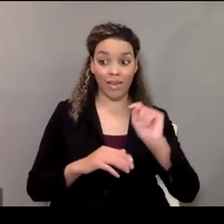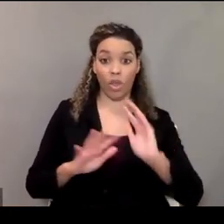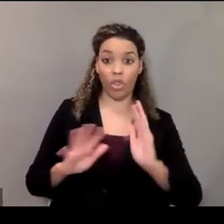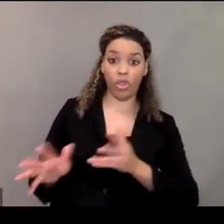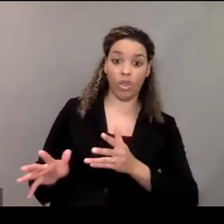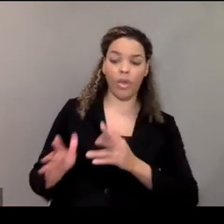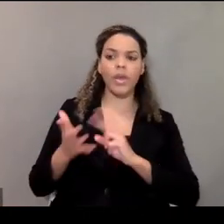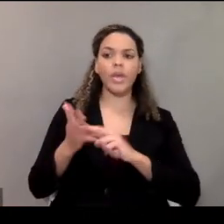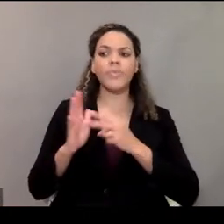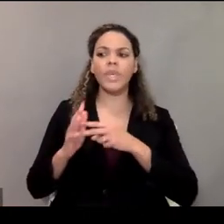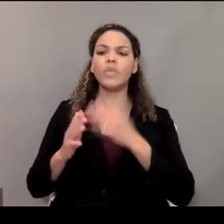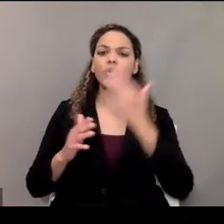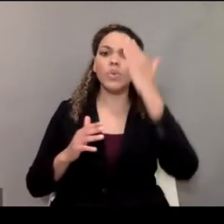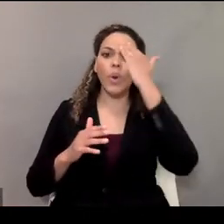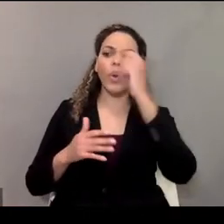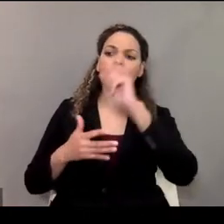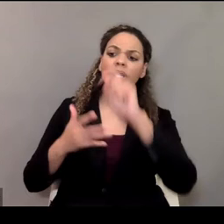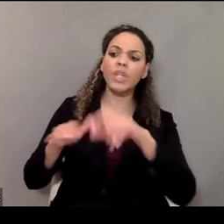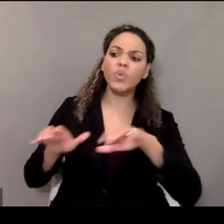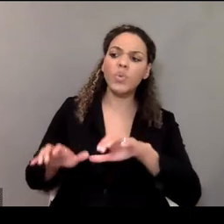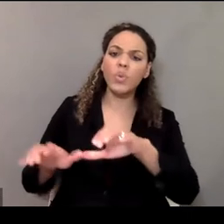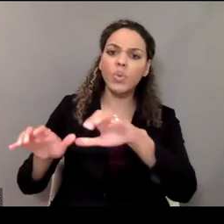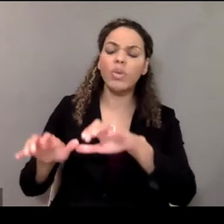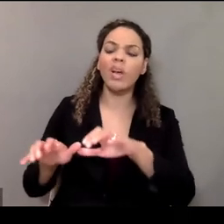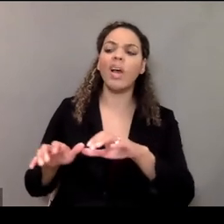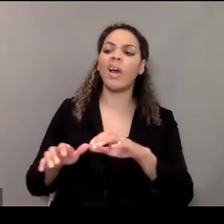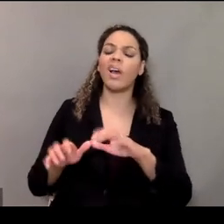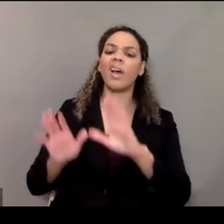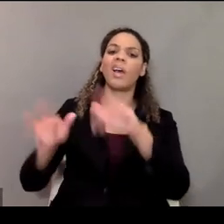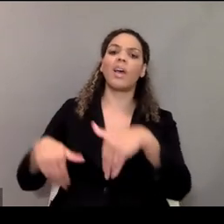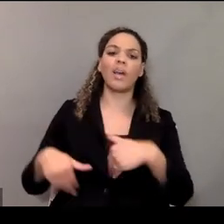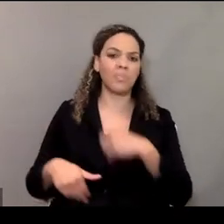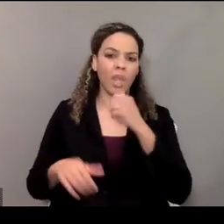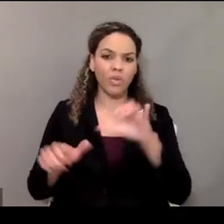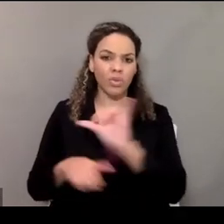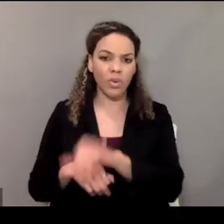the person that you know needs to be done. It could even be